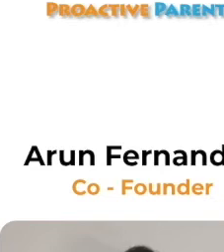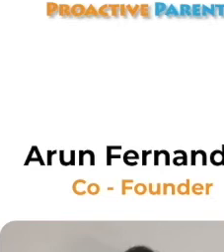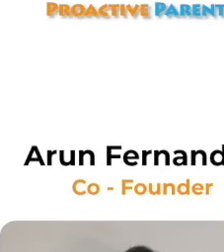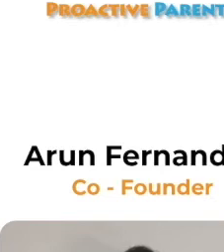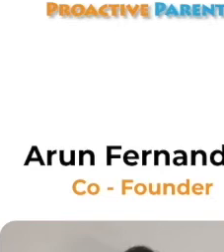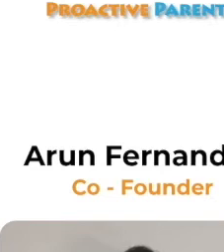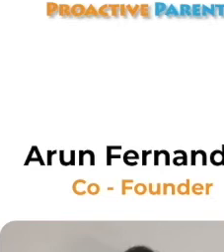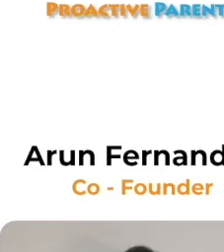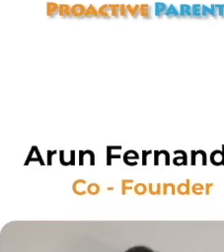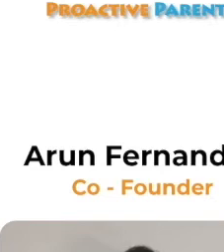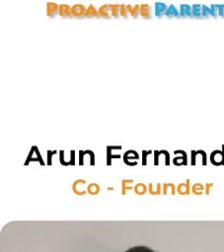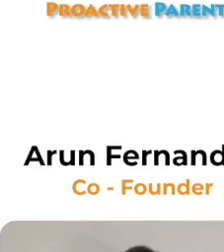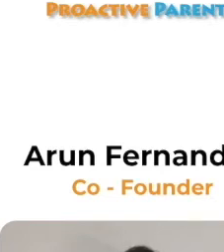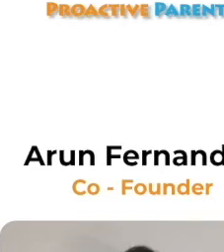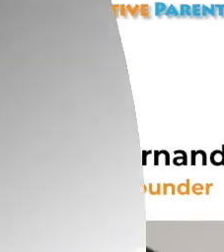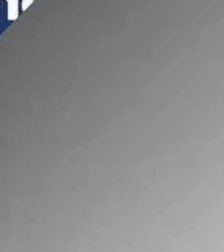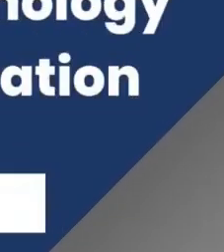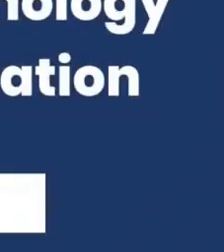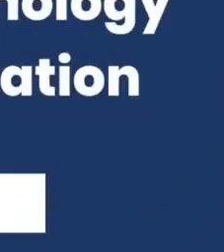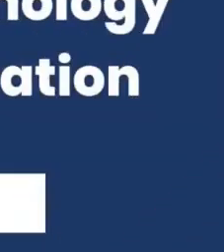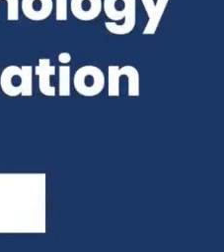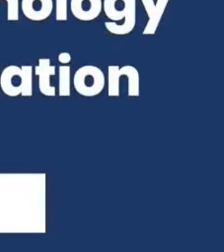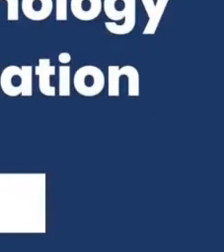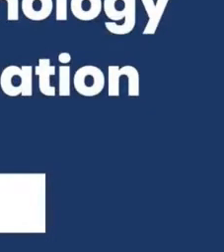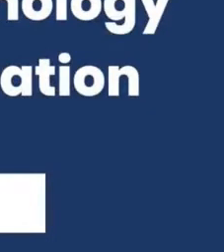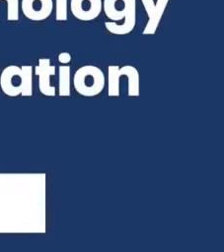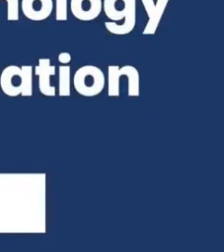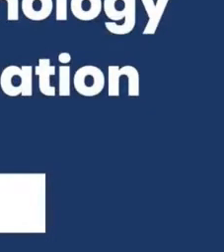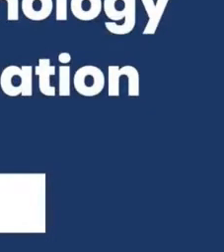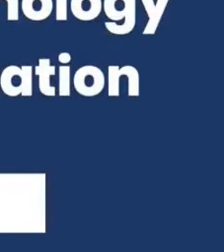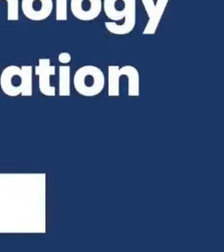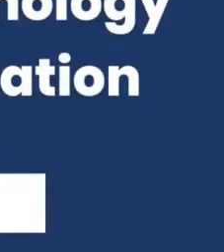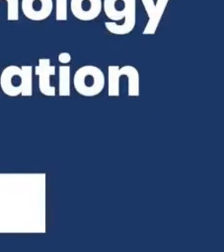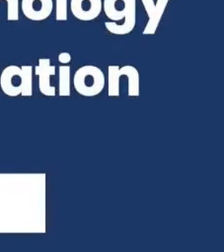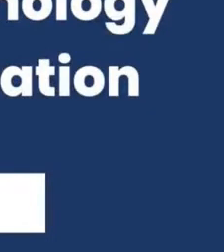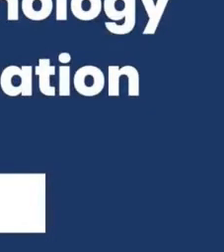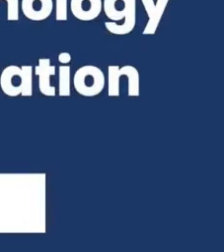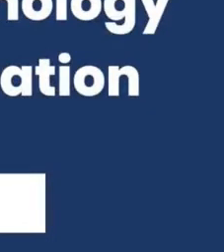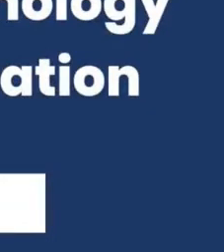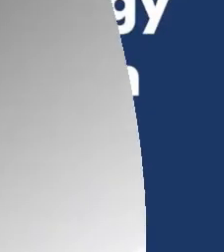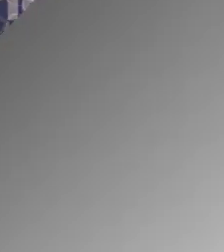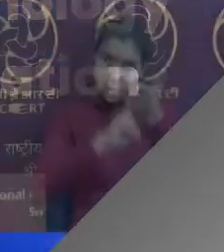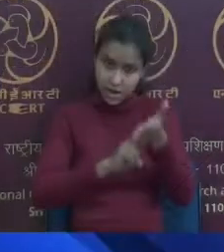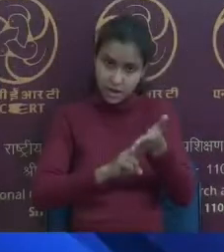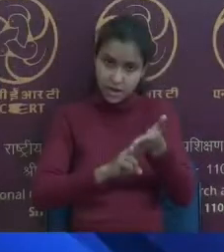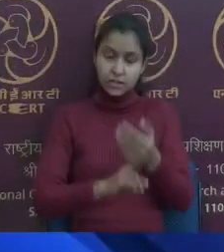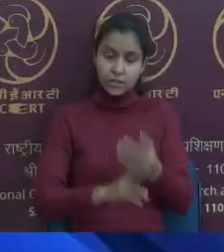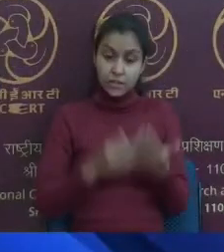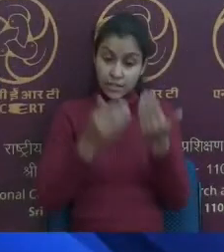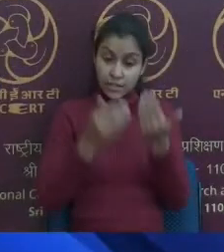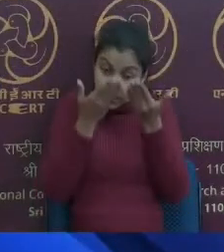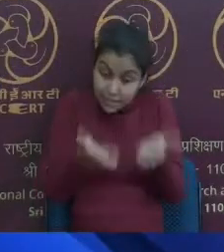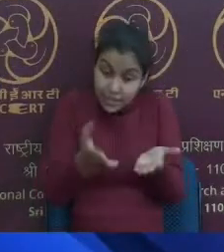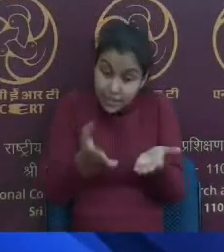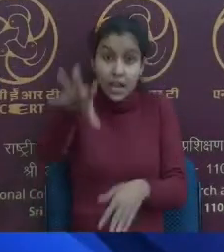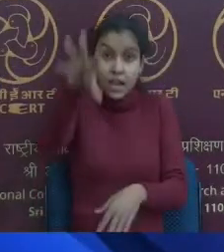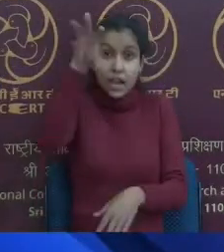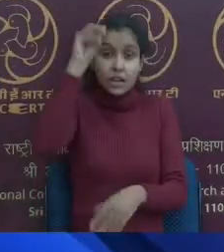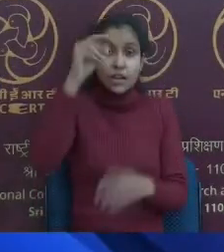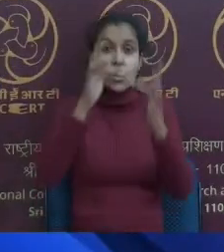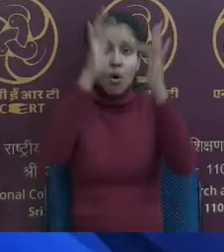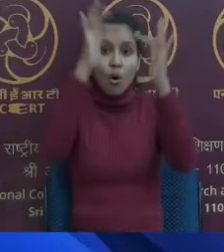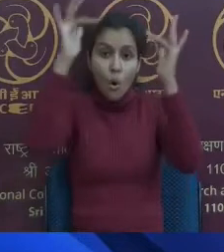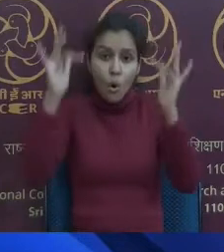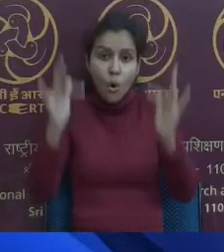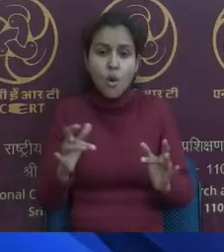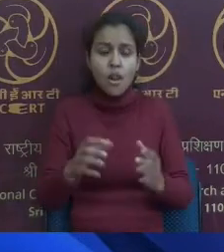them the right intervention. Following is D-Learners led by Shri Arun Fernandez. D-Learners is an online platform that aims to